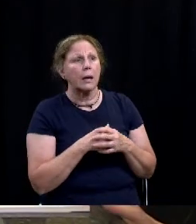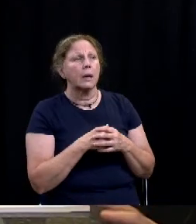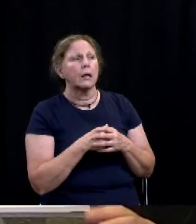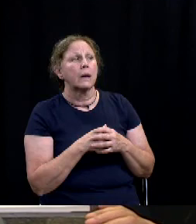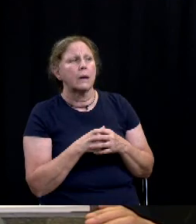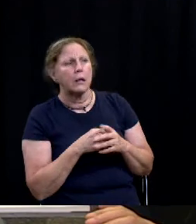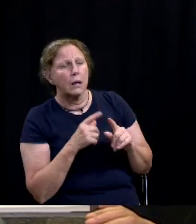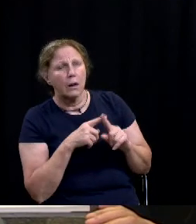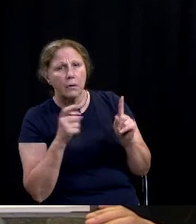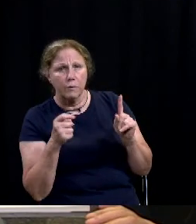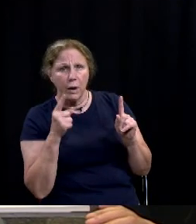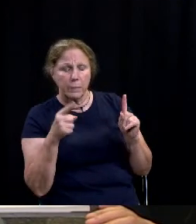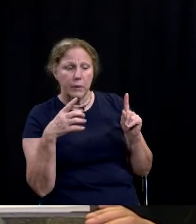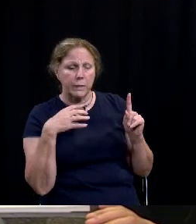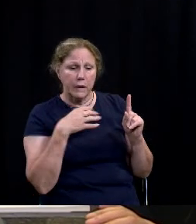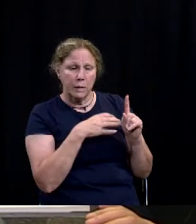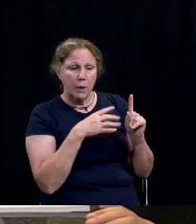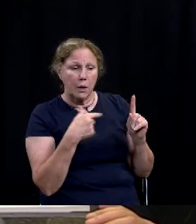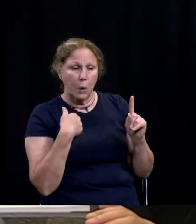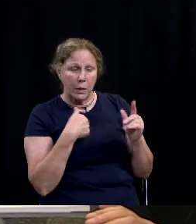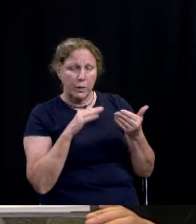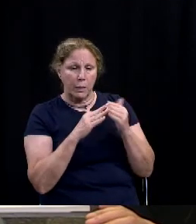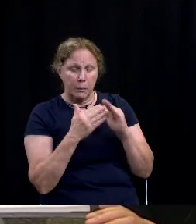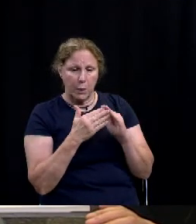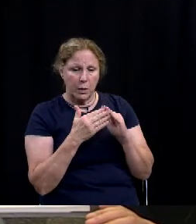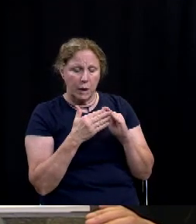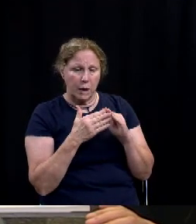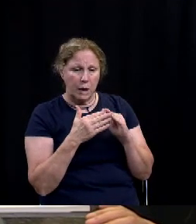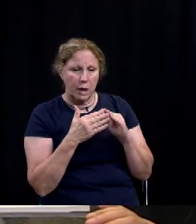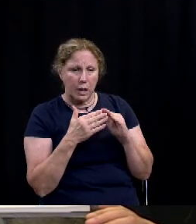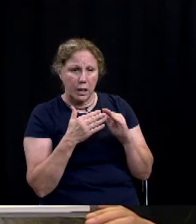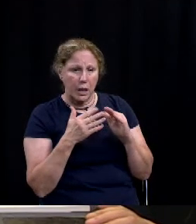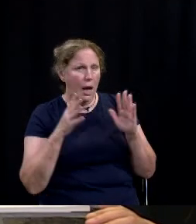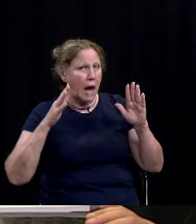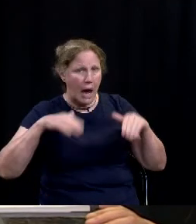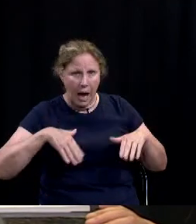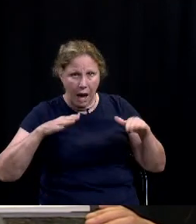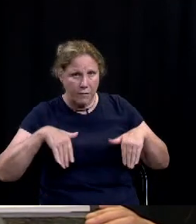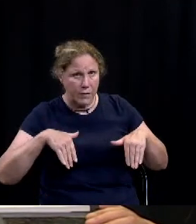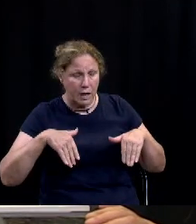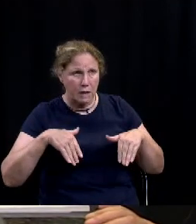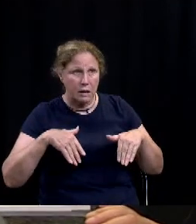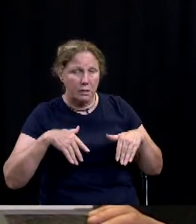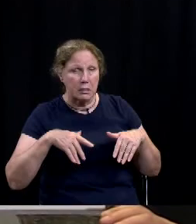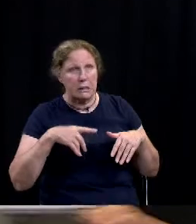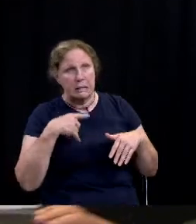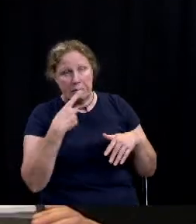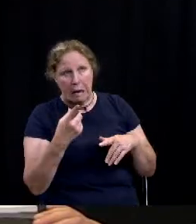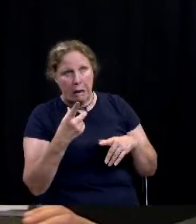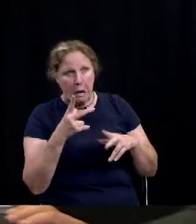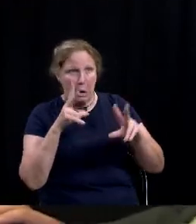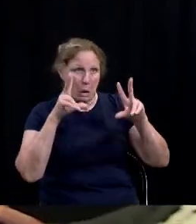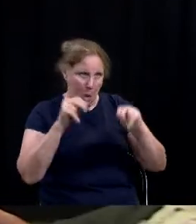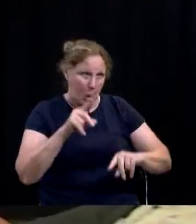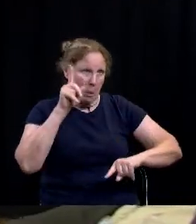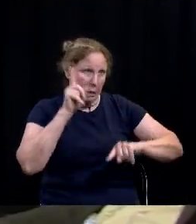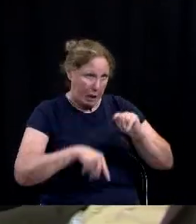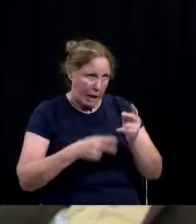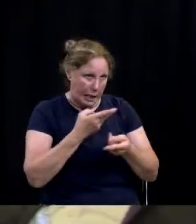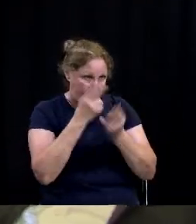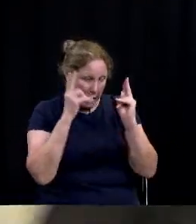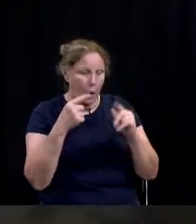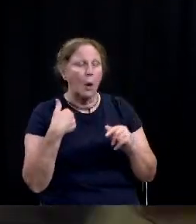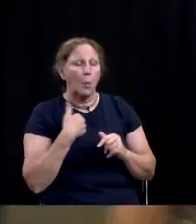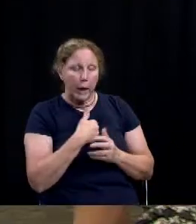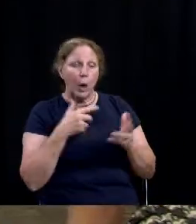district standpoint well while we as a community have not are have not discouraged um halloween activities we are